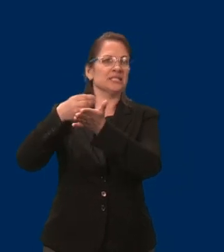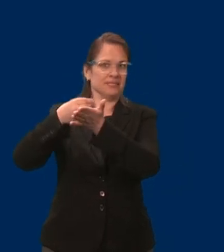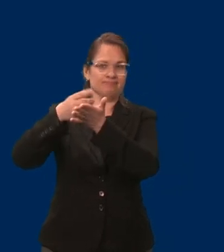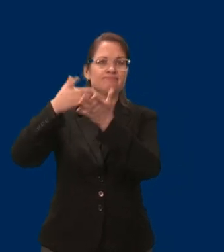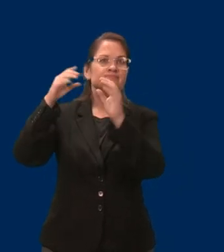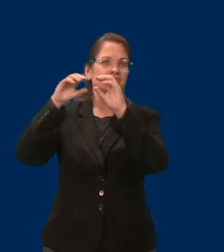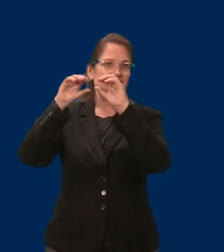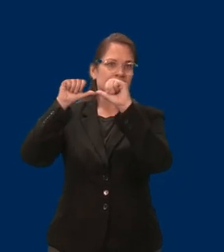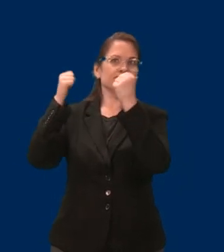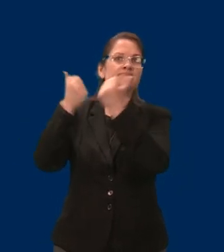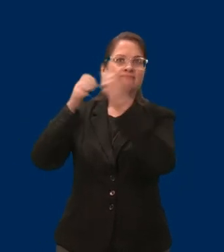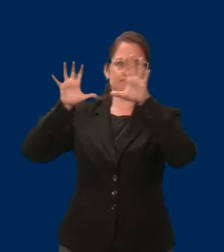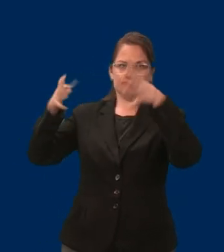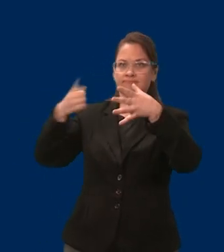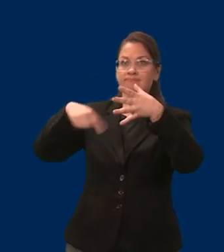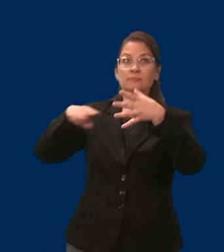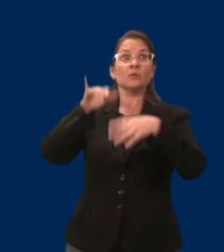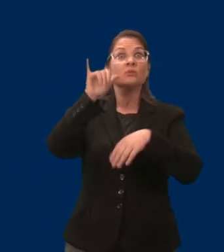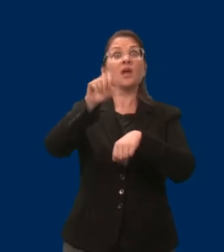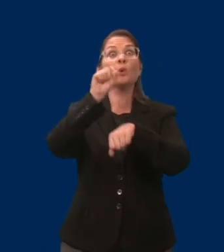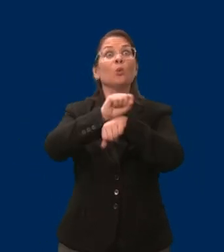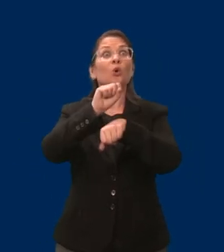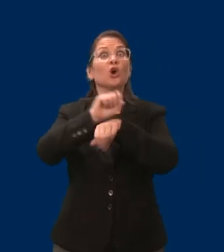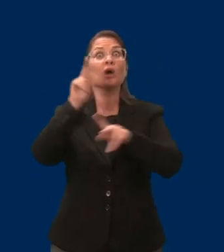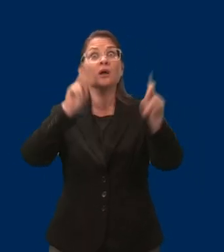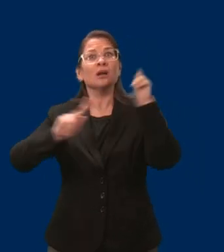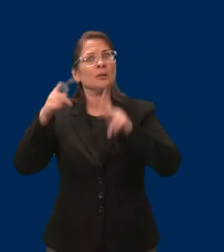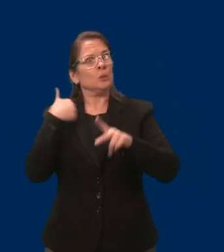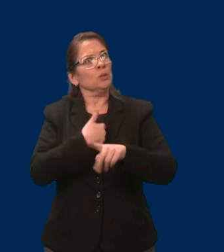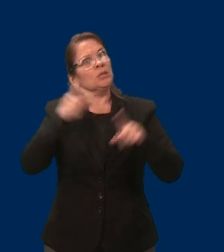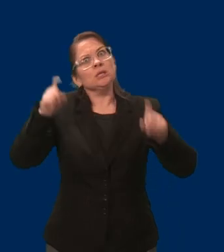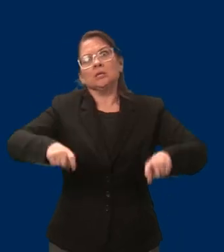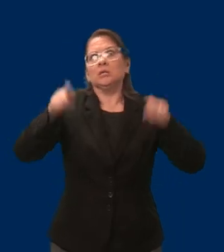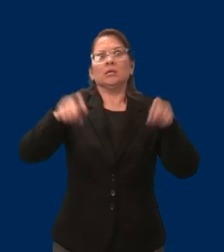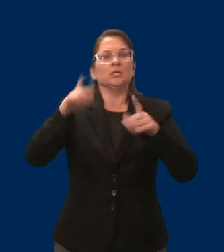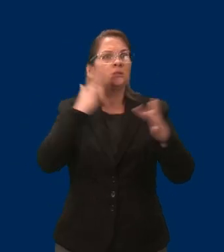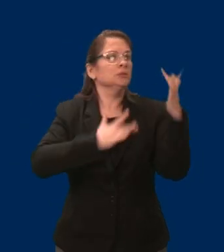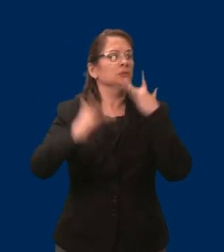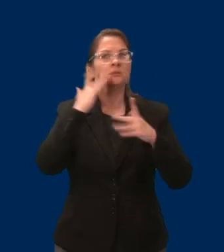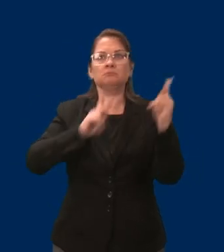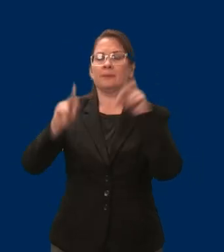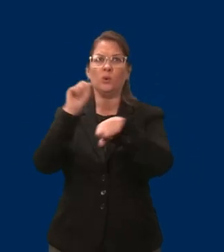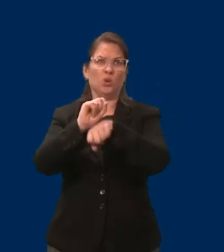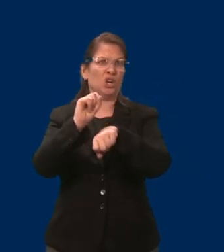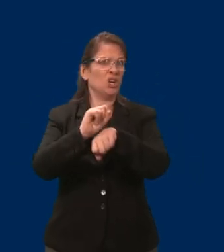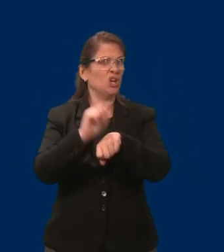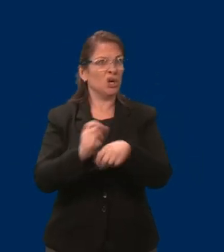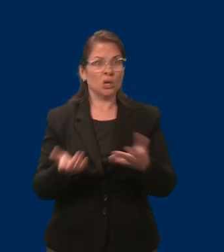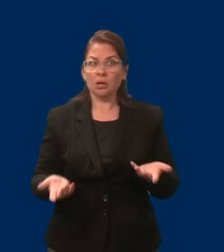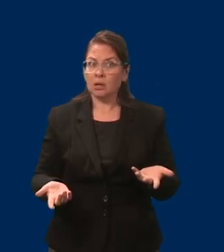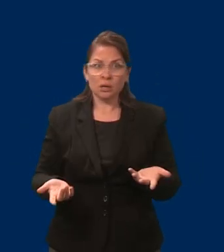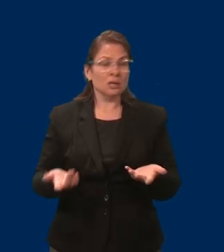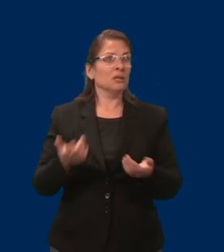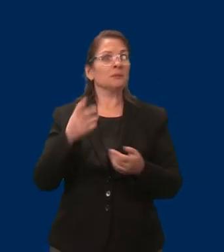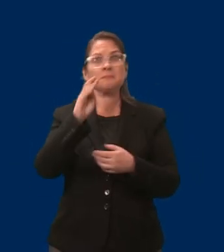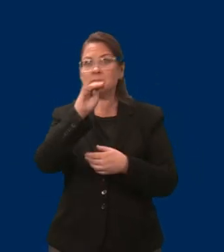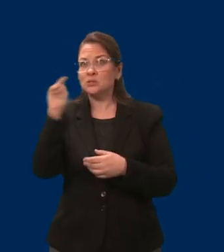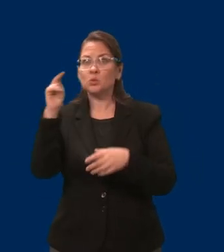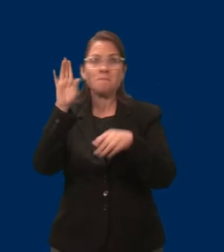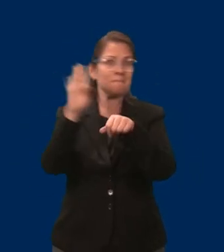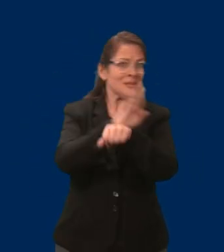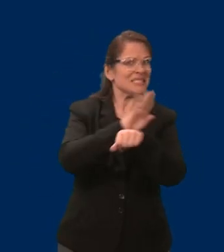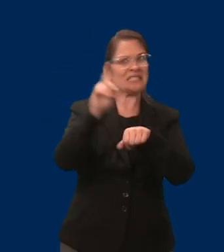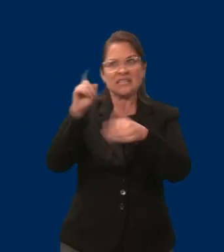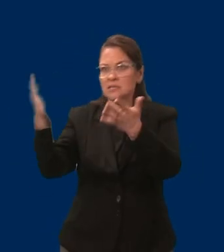need people working in the state of Minnesota. There's the unemployment rates low. Companies, major companies, anybody, they're saying bring us the